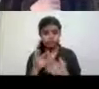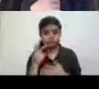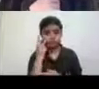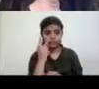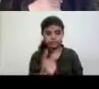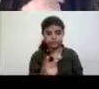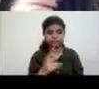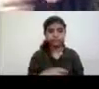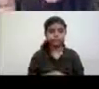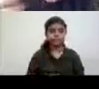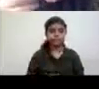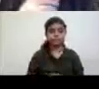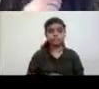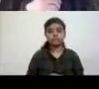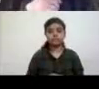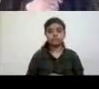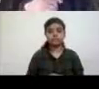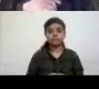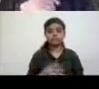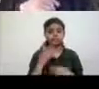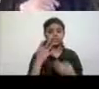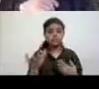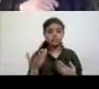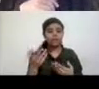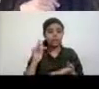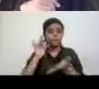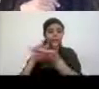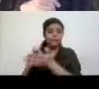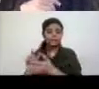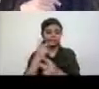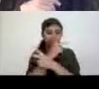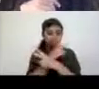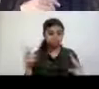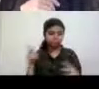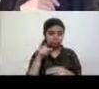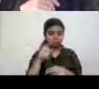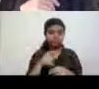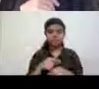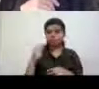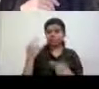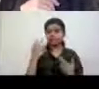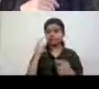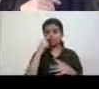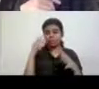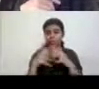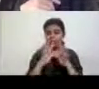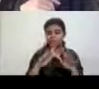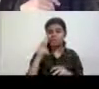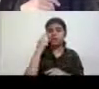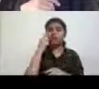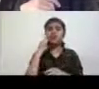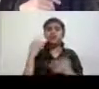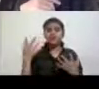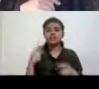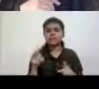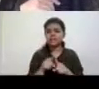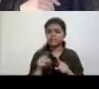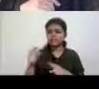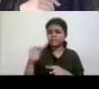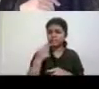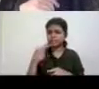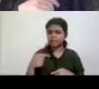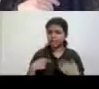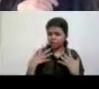survivors, mad studies in Birmingham, uh, where a woman of color is saying, you seriously want me to come back